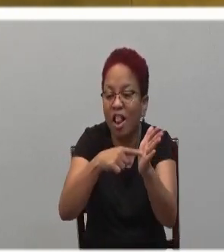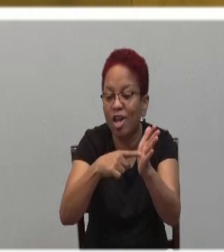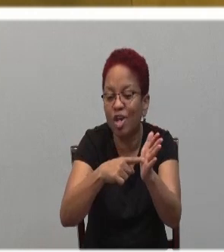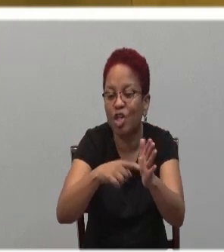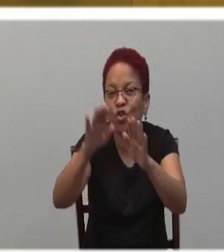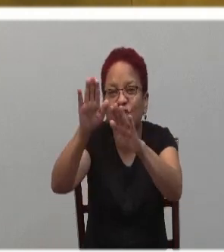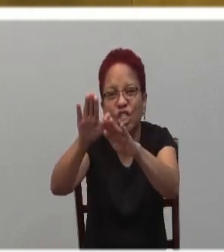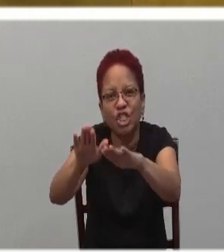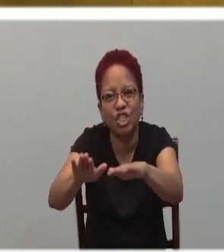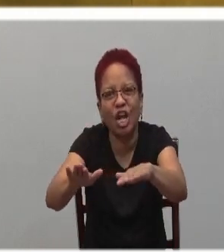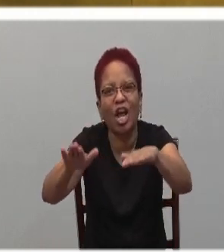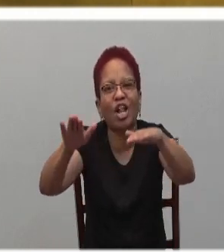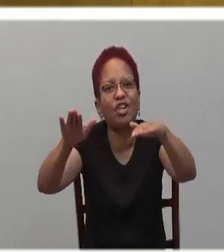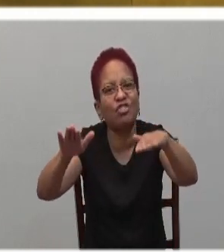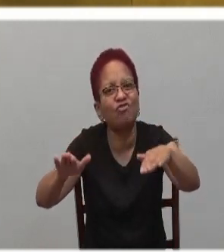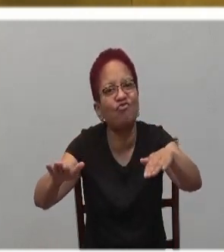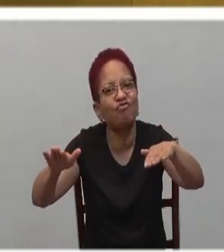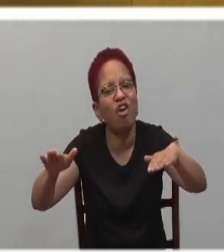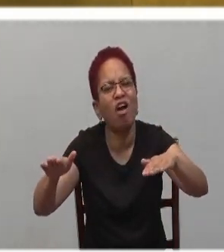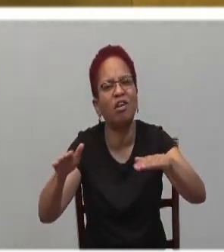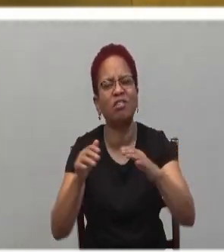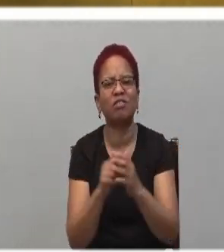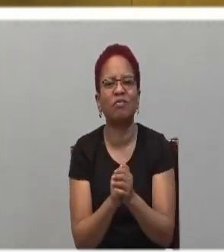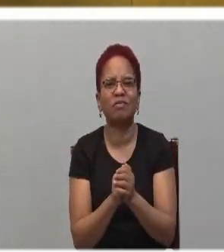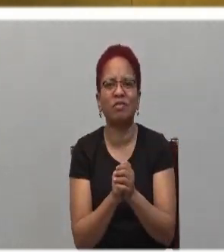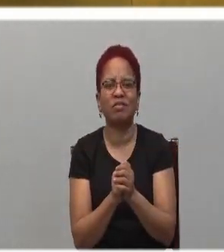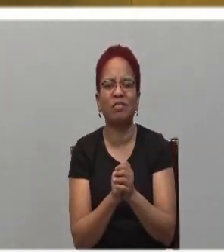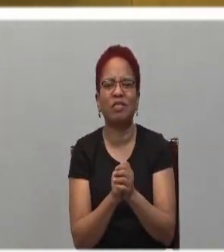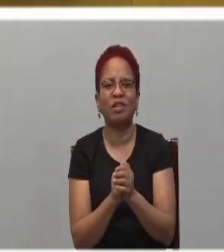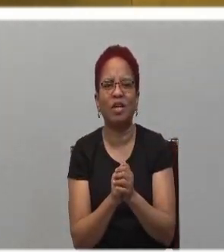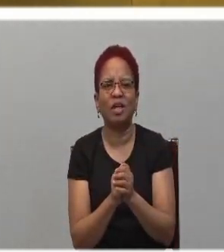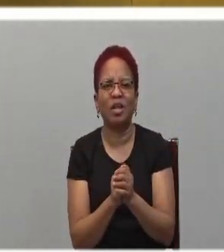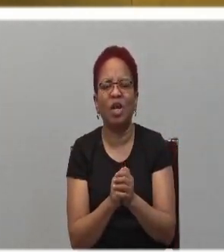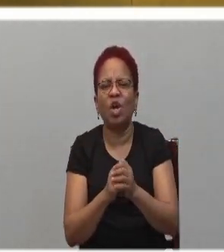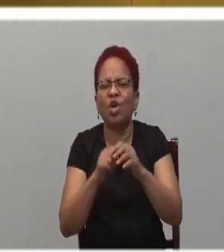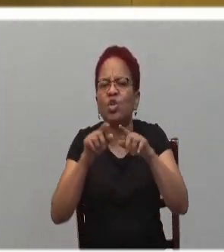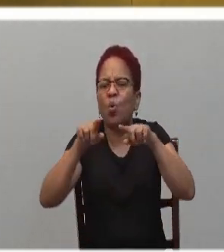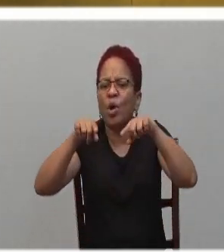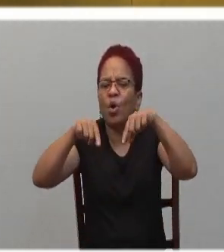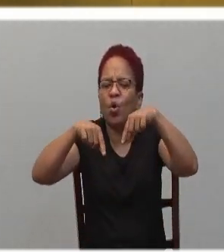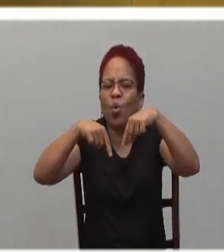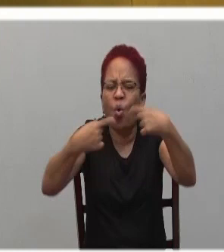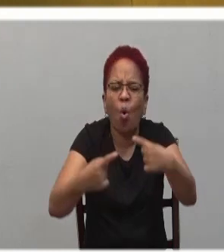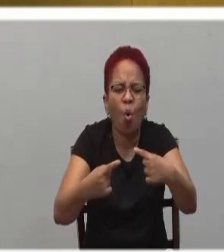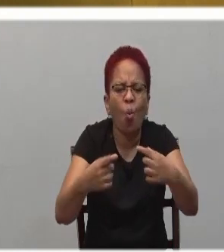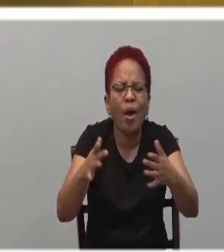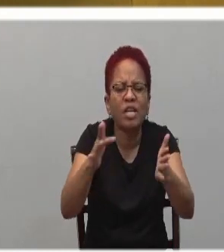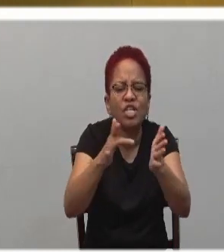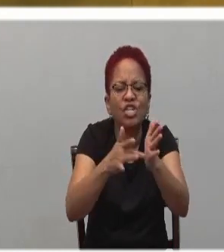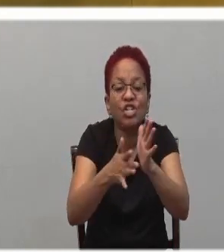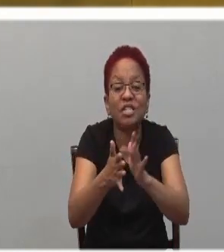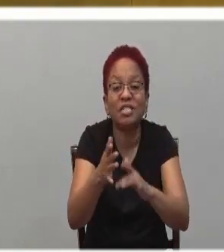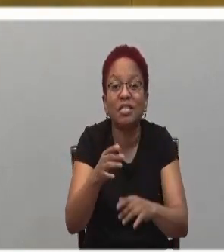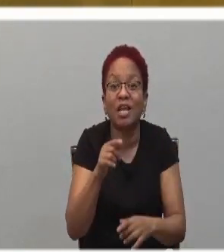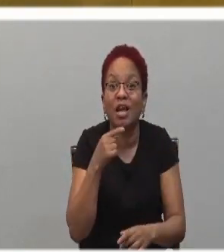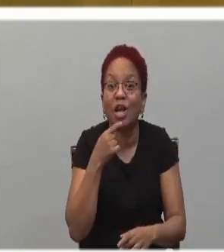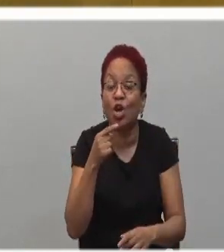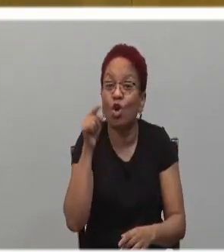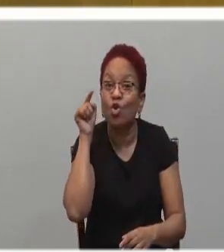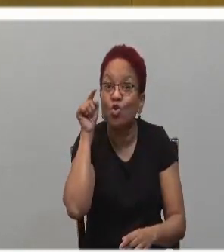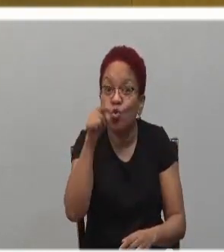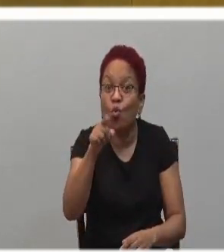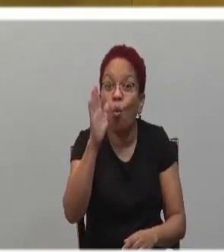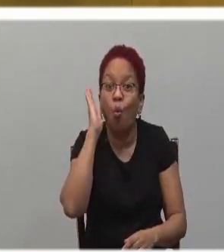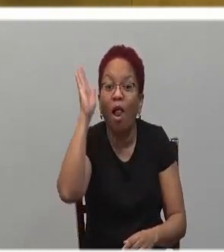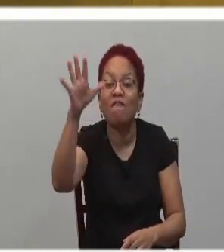It is in finding Jesus, it's going to where Jesus is, that Jesus says, you will find